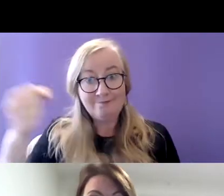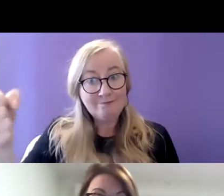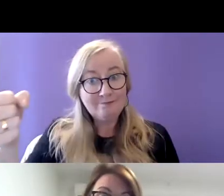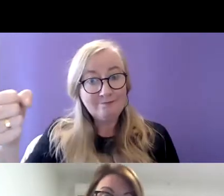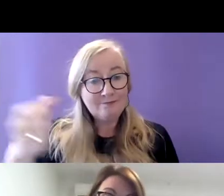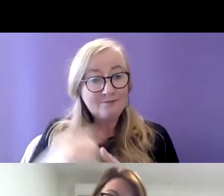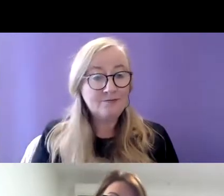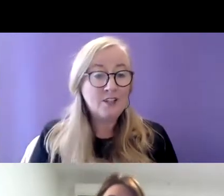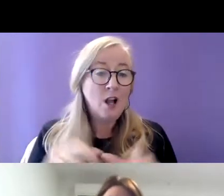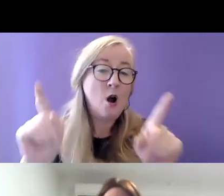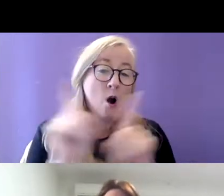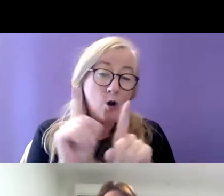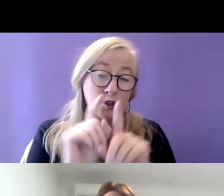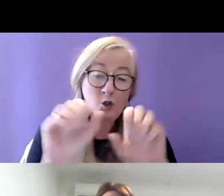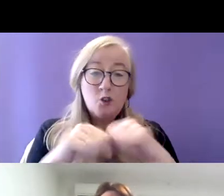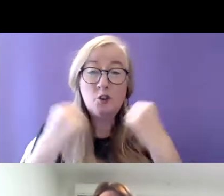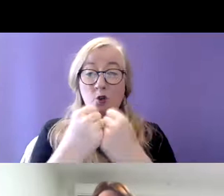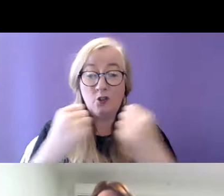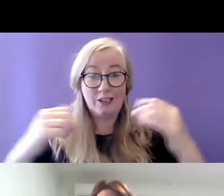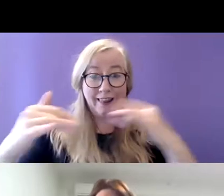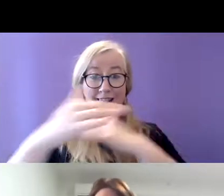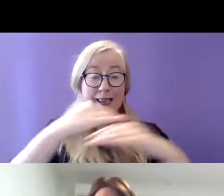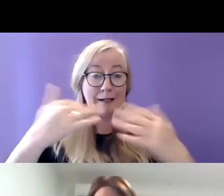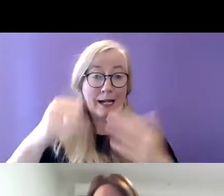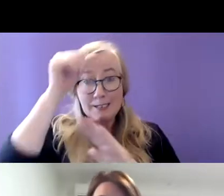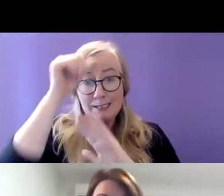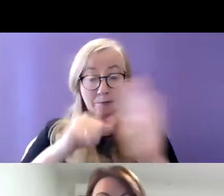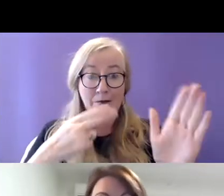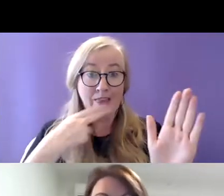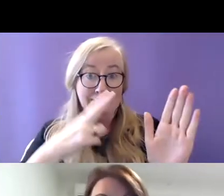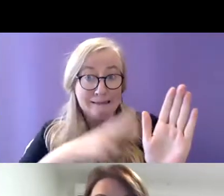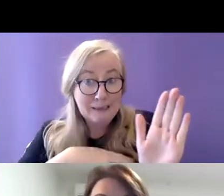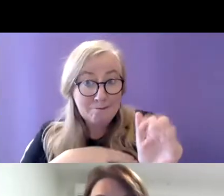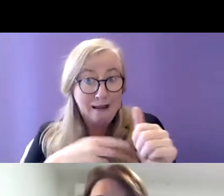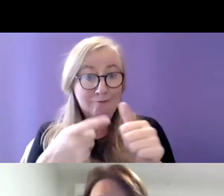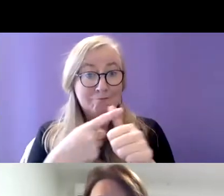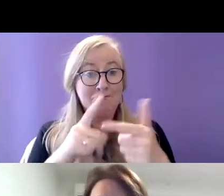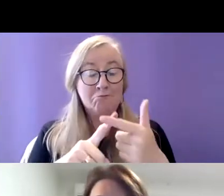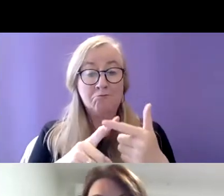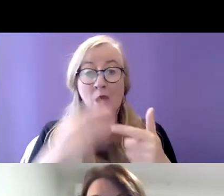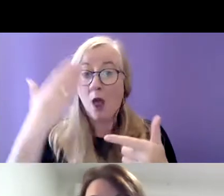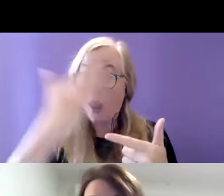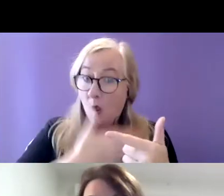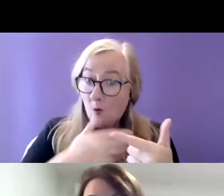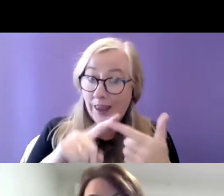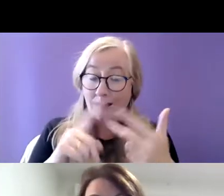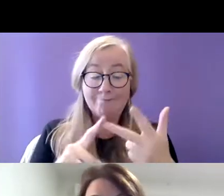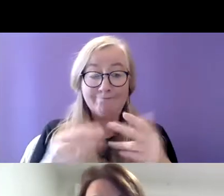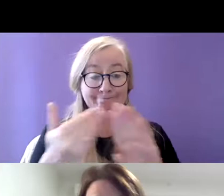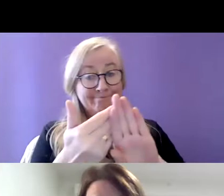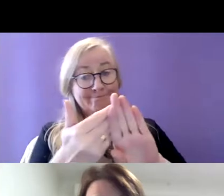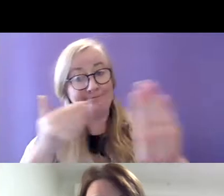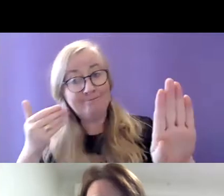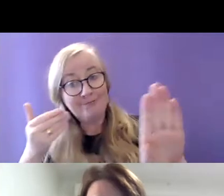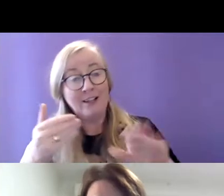as well as social factors so experience of stigma loneliness social exclusion being away